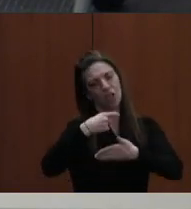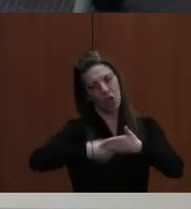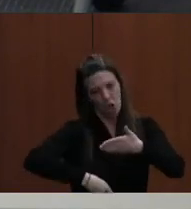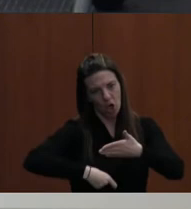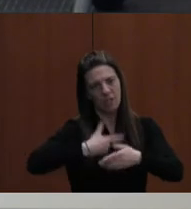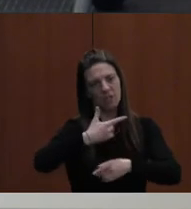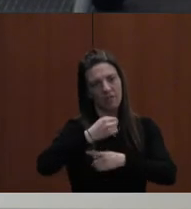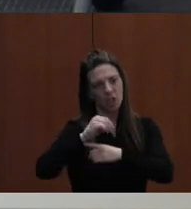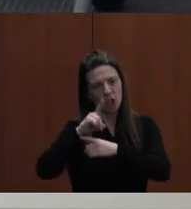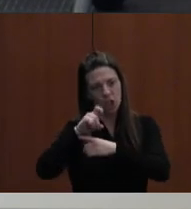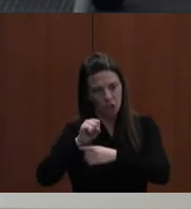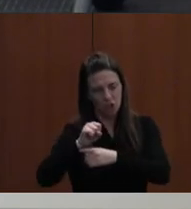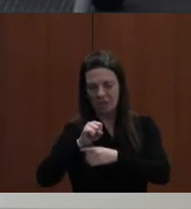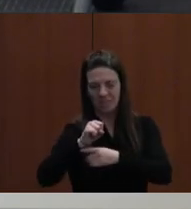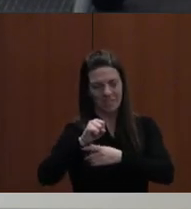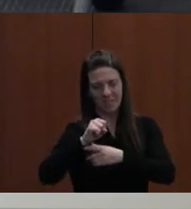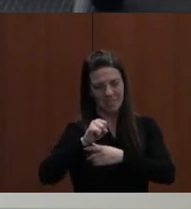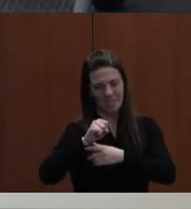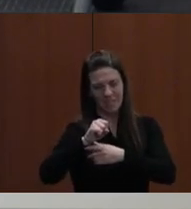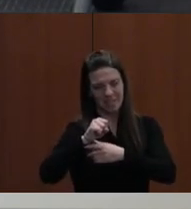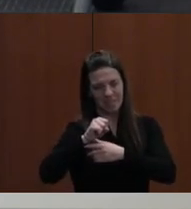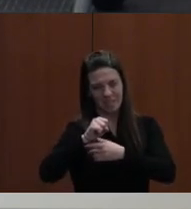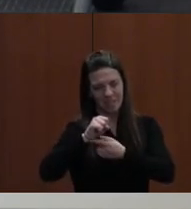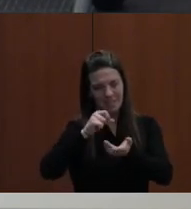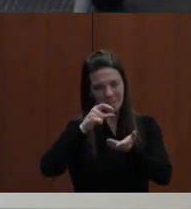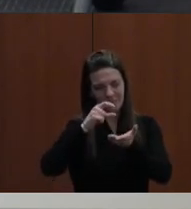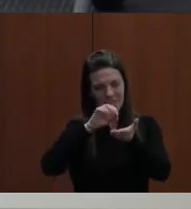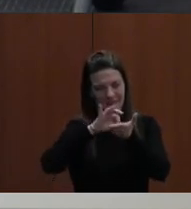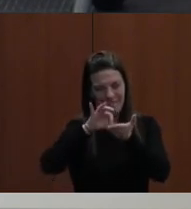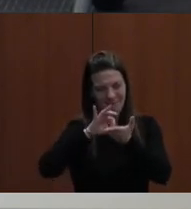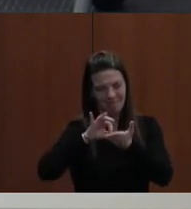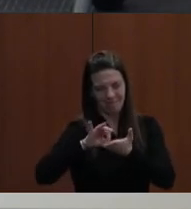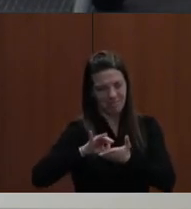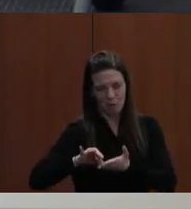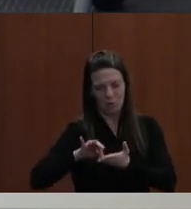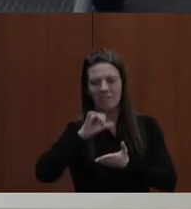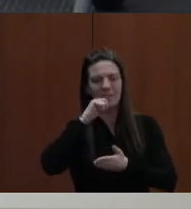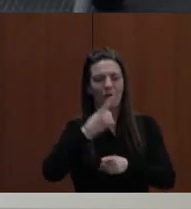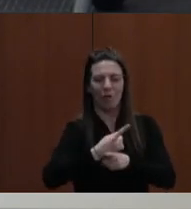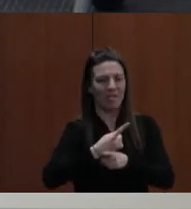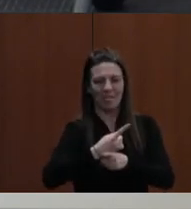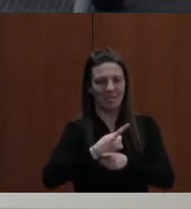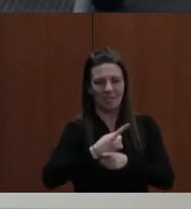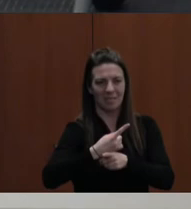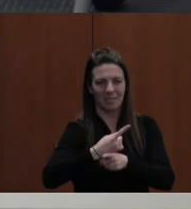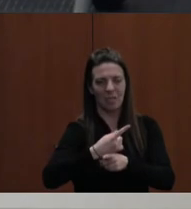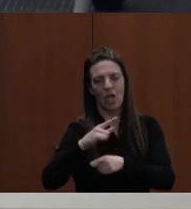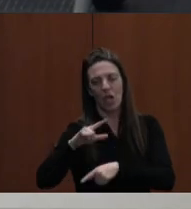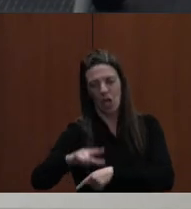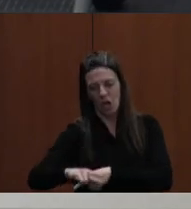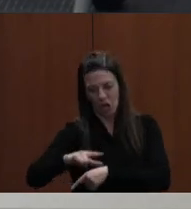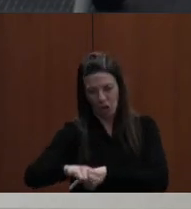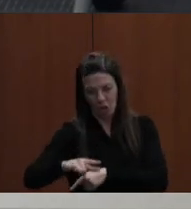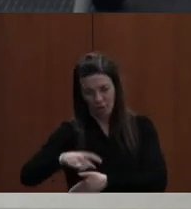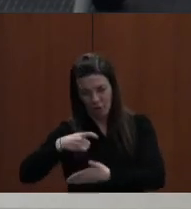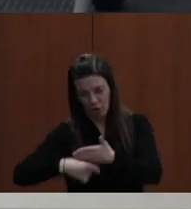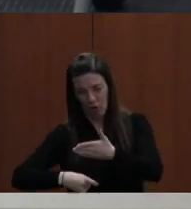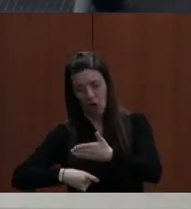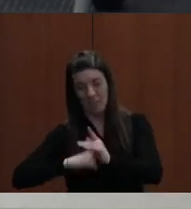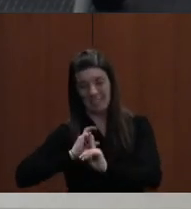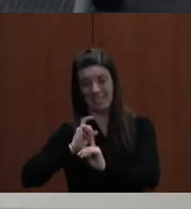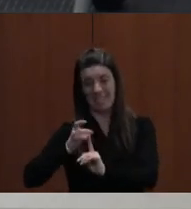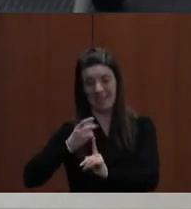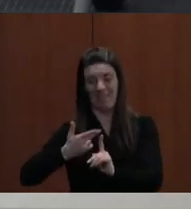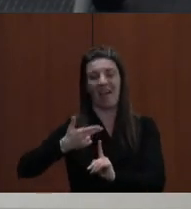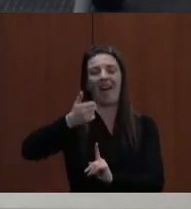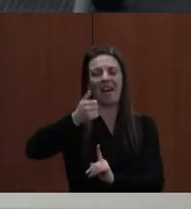are not correct, the low, the low cost didn't get the highest points. So his score actually